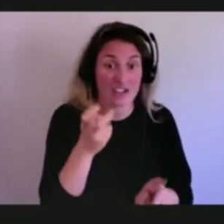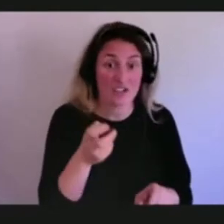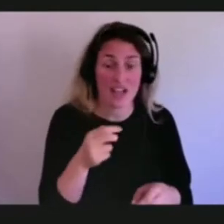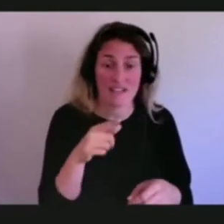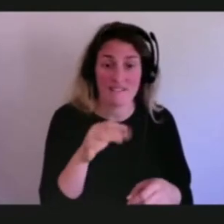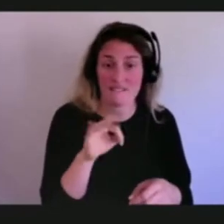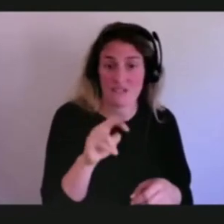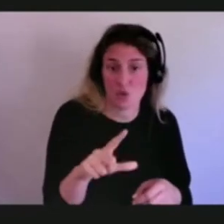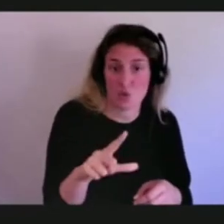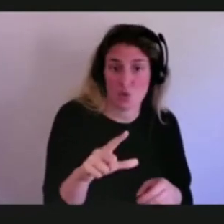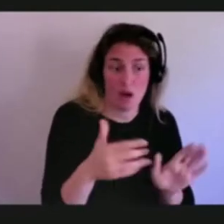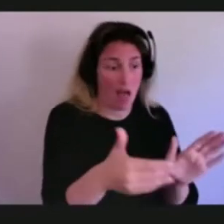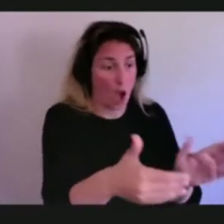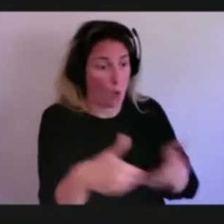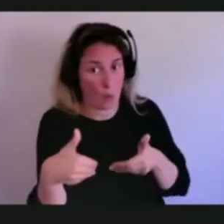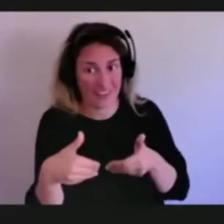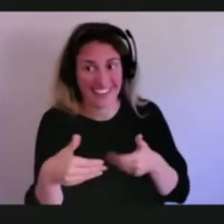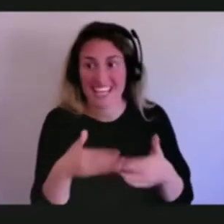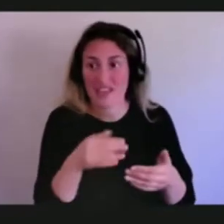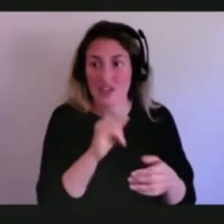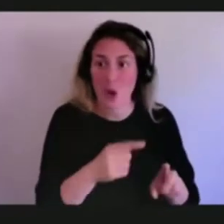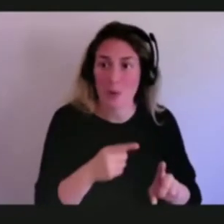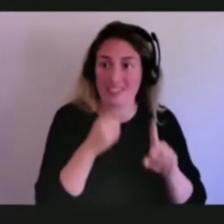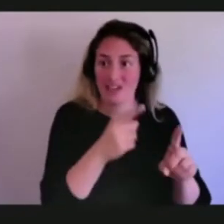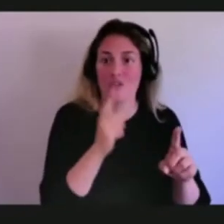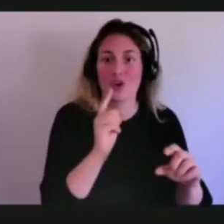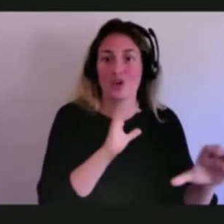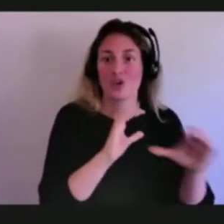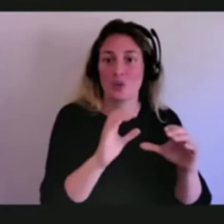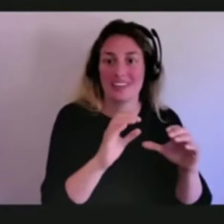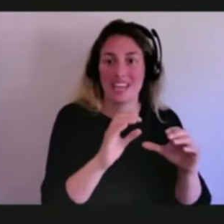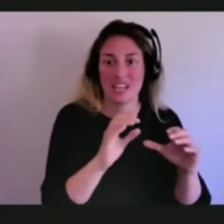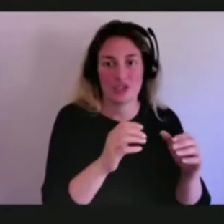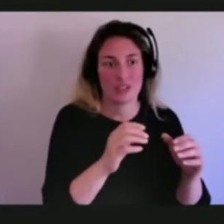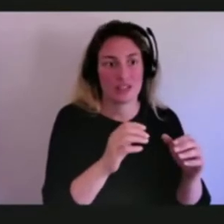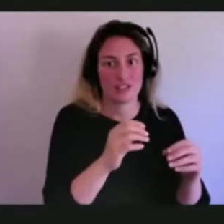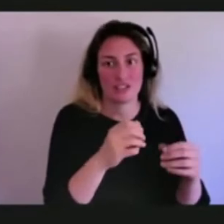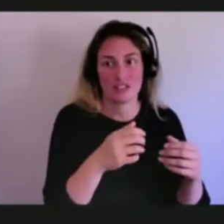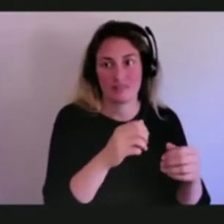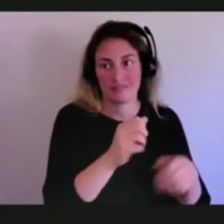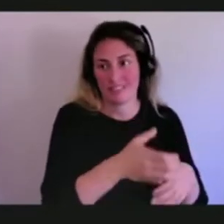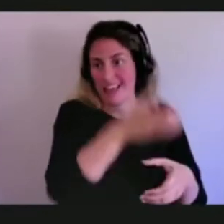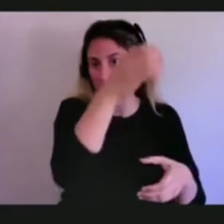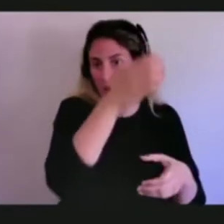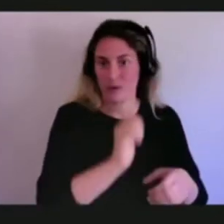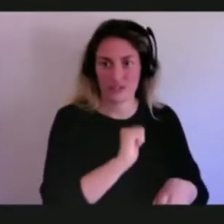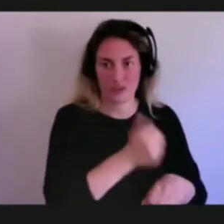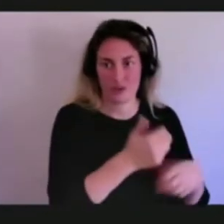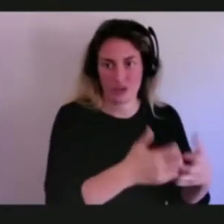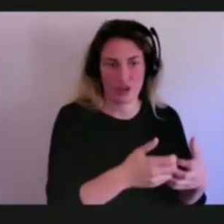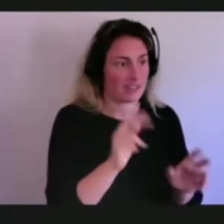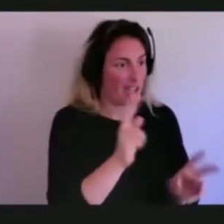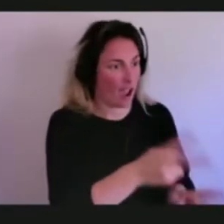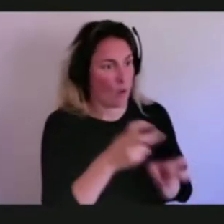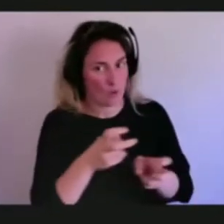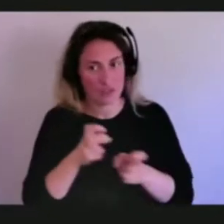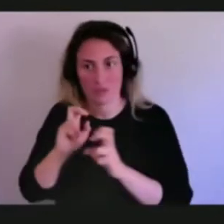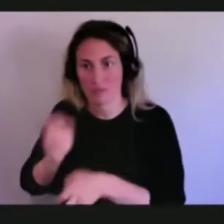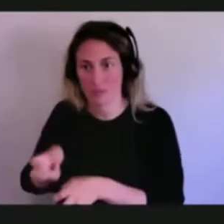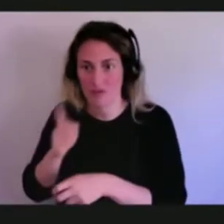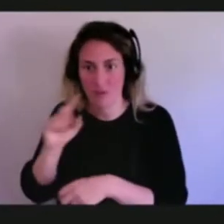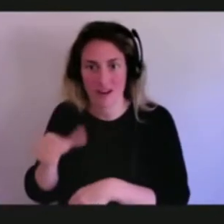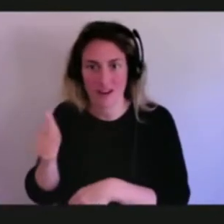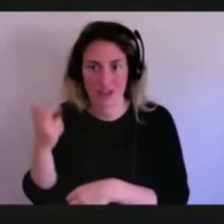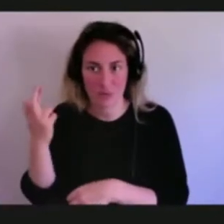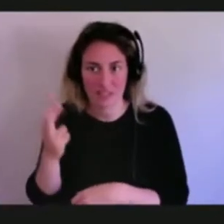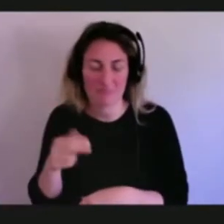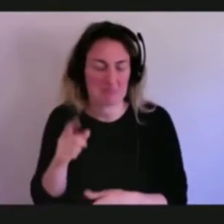communications power generator to be taken to other purposes. Finally, I do want to stress power in the home, and